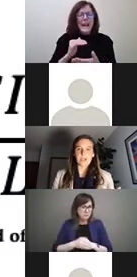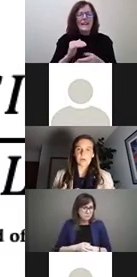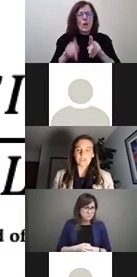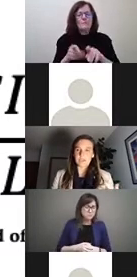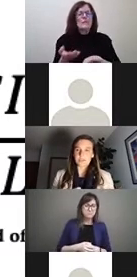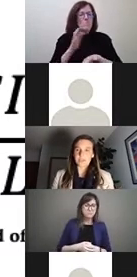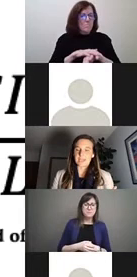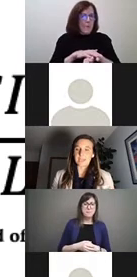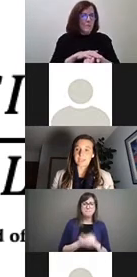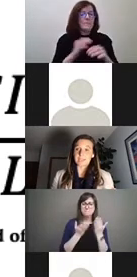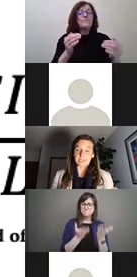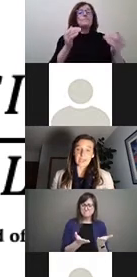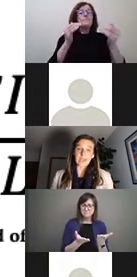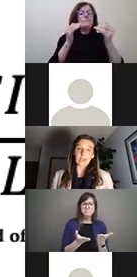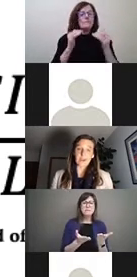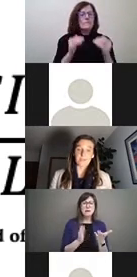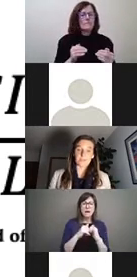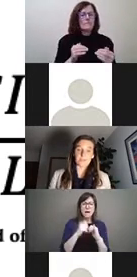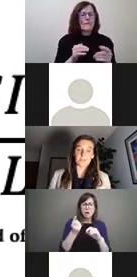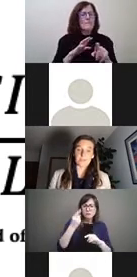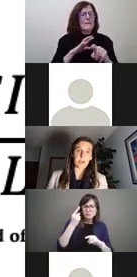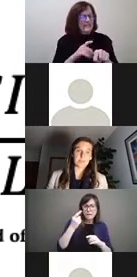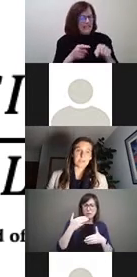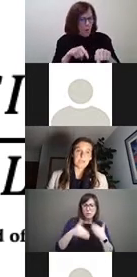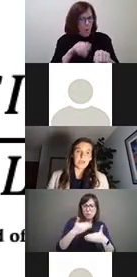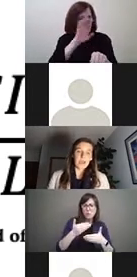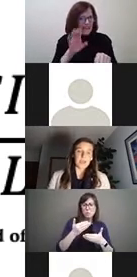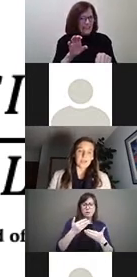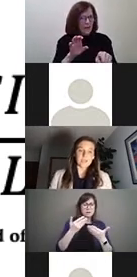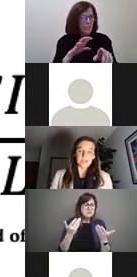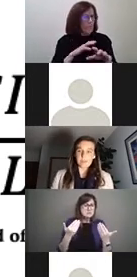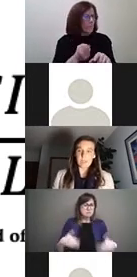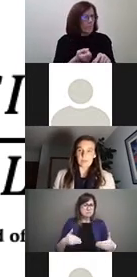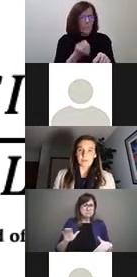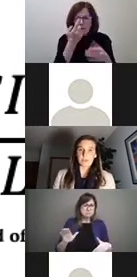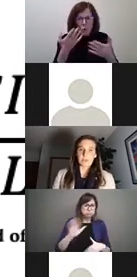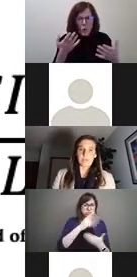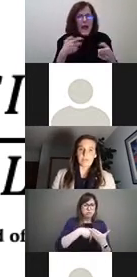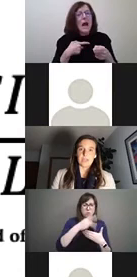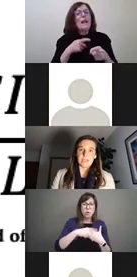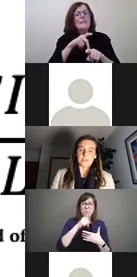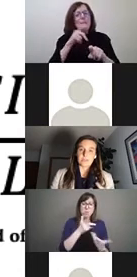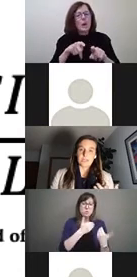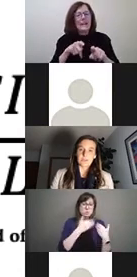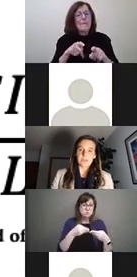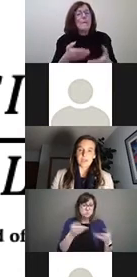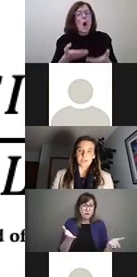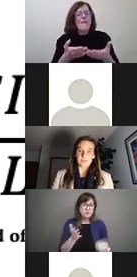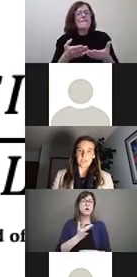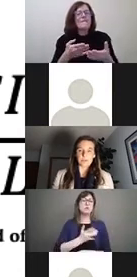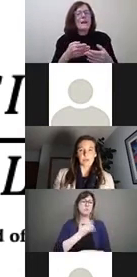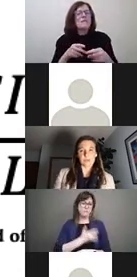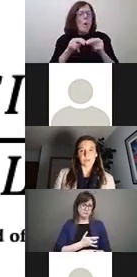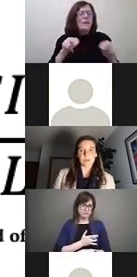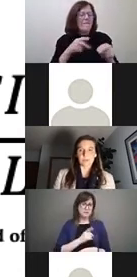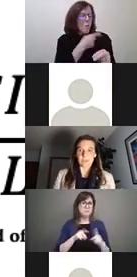where, you know, this understanding and in Canada, a lot of the programs are delivered at the provincial level. It's really understanding this